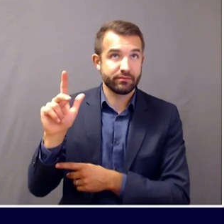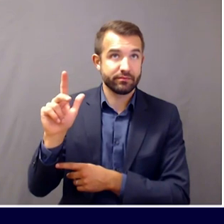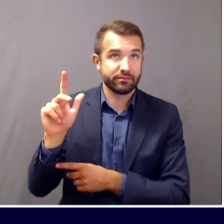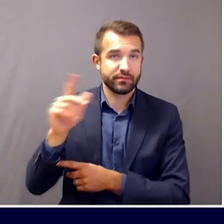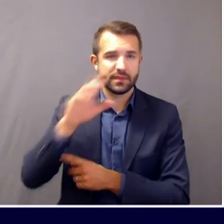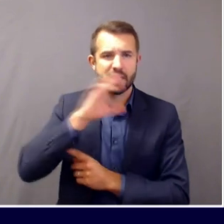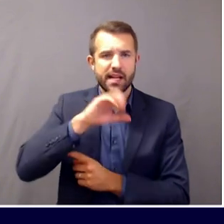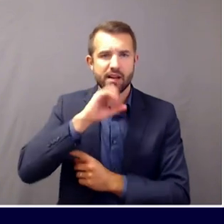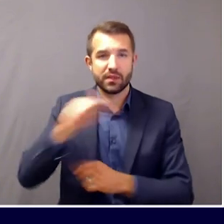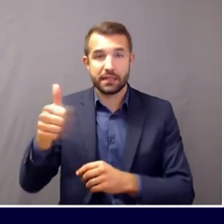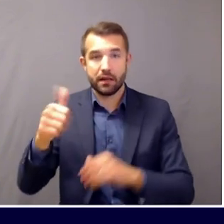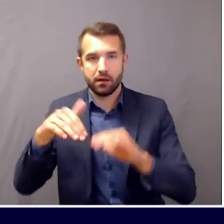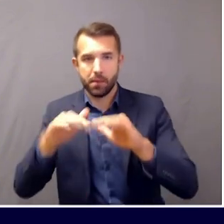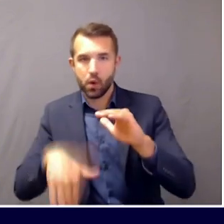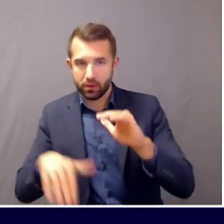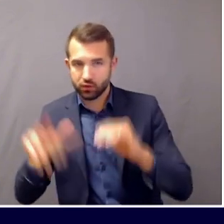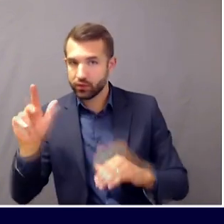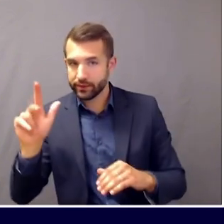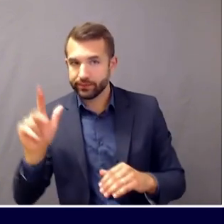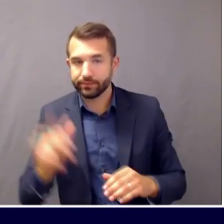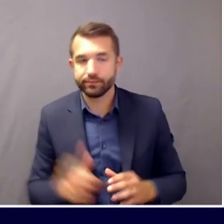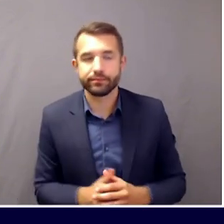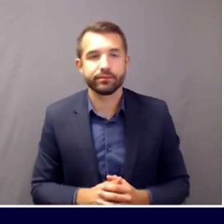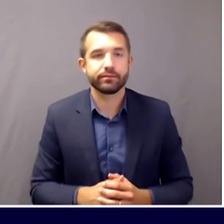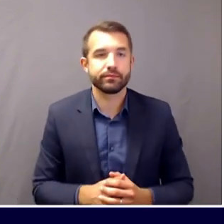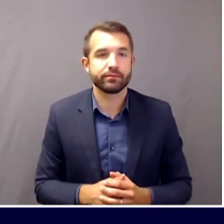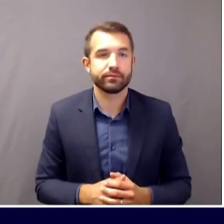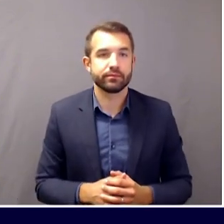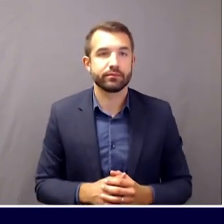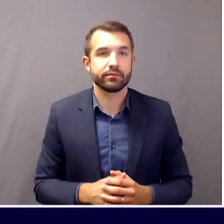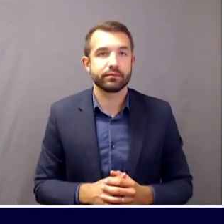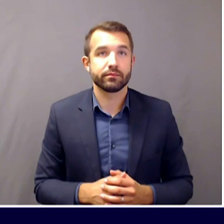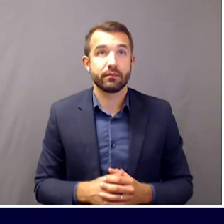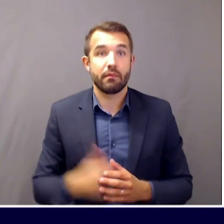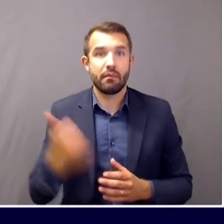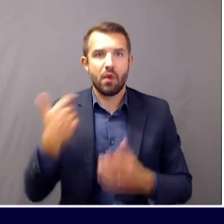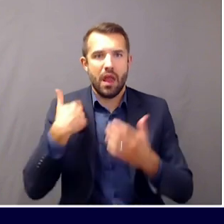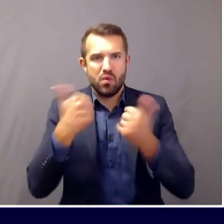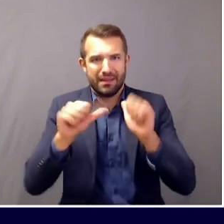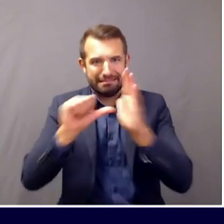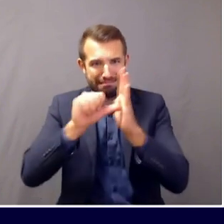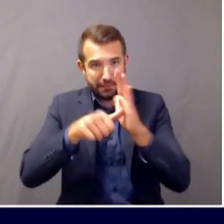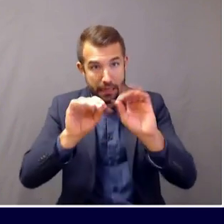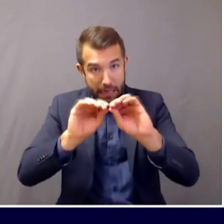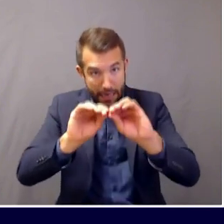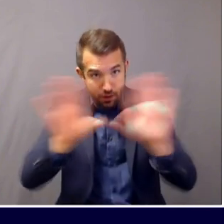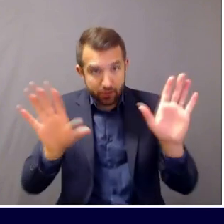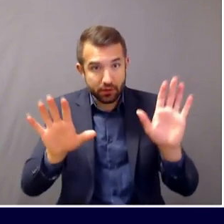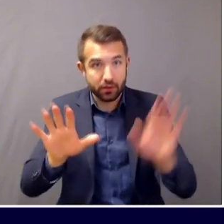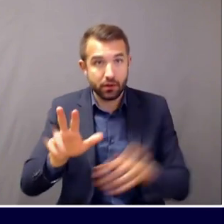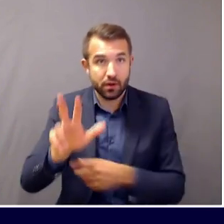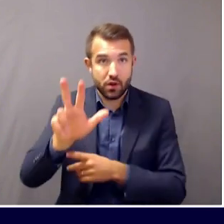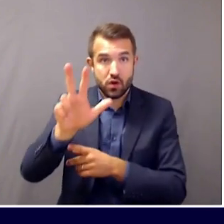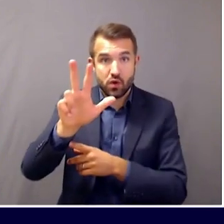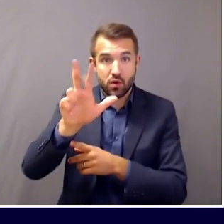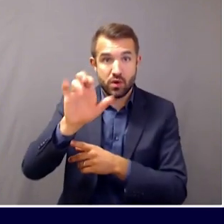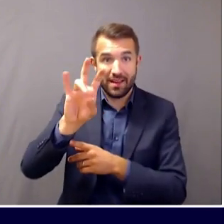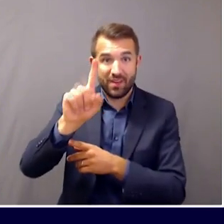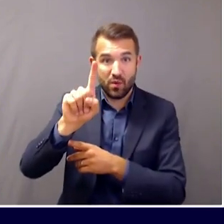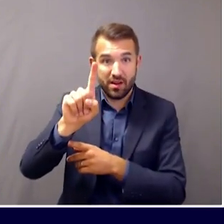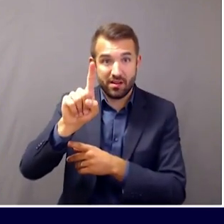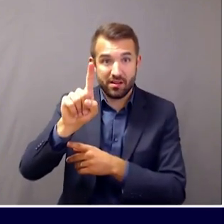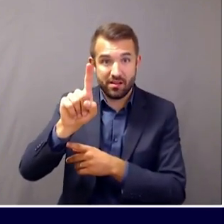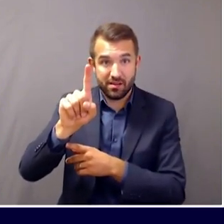And just to provide a bit more glimpse into that, of the 371 cases, 300 have been confirmed